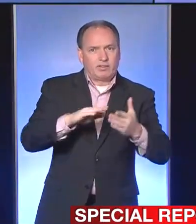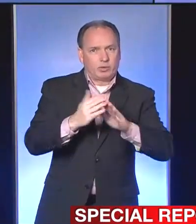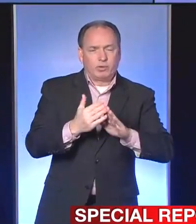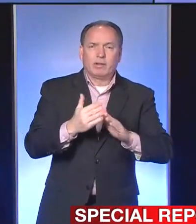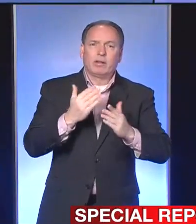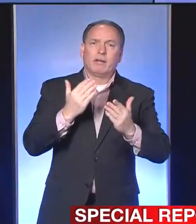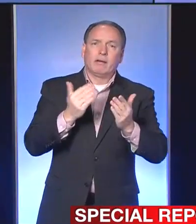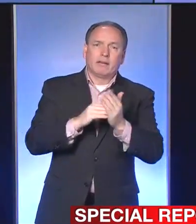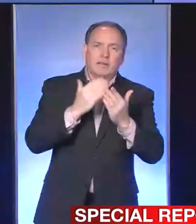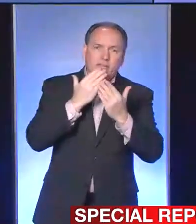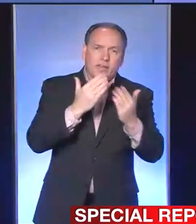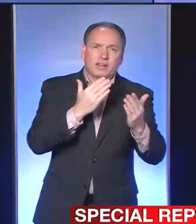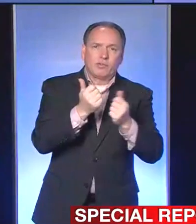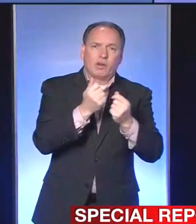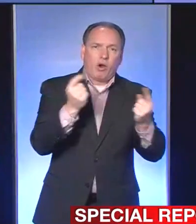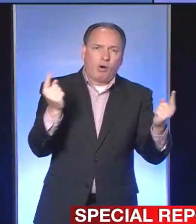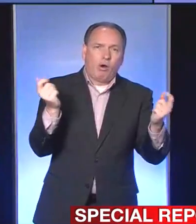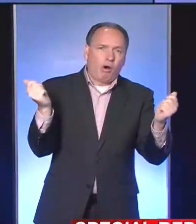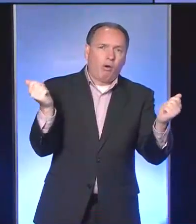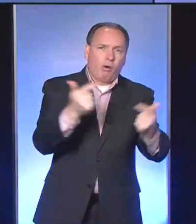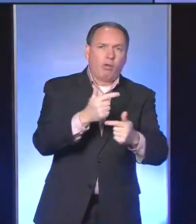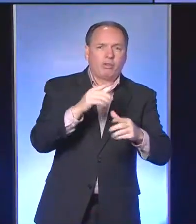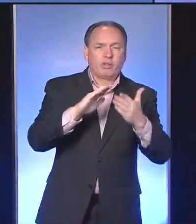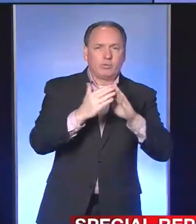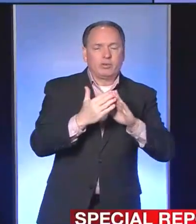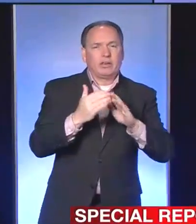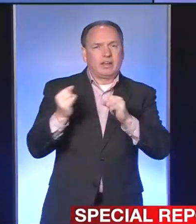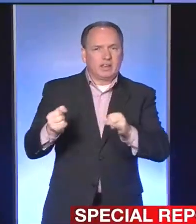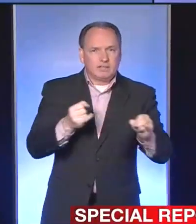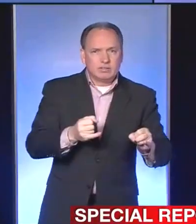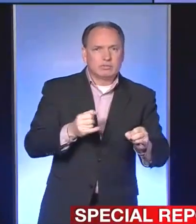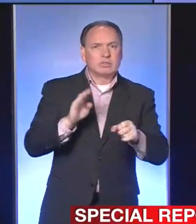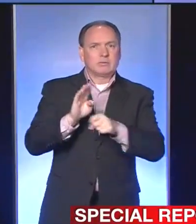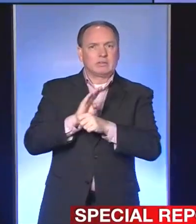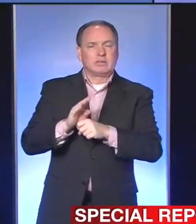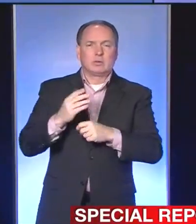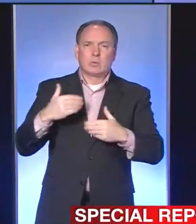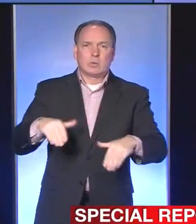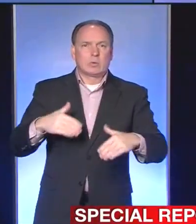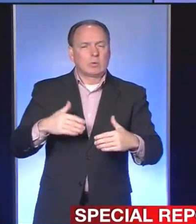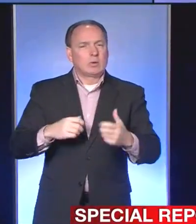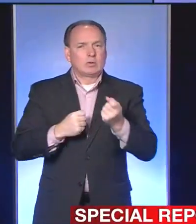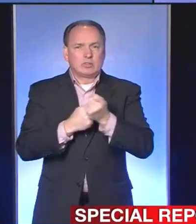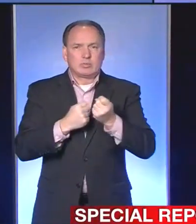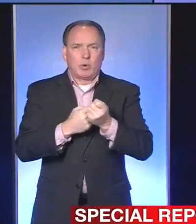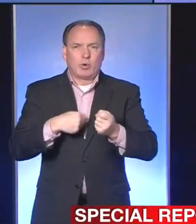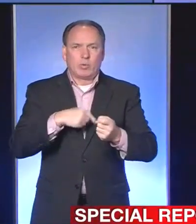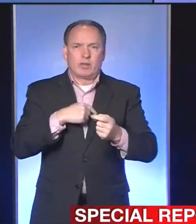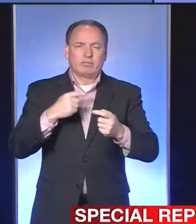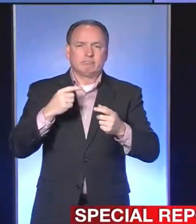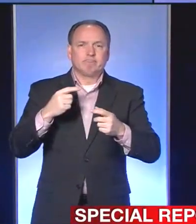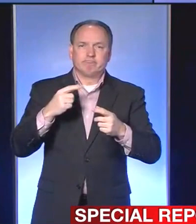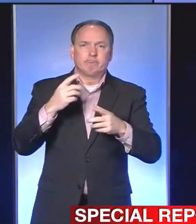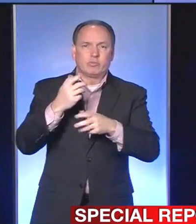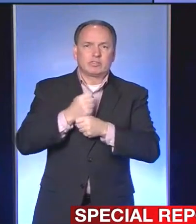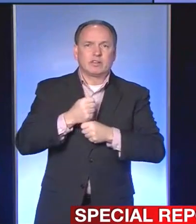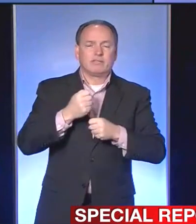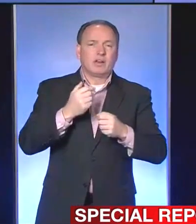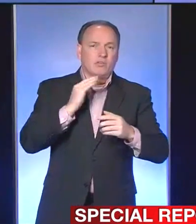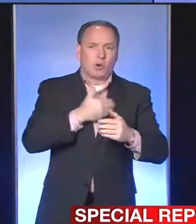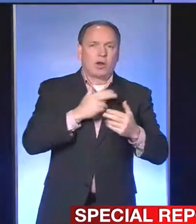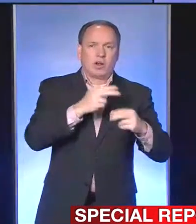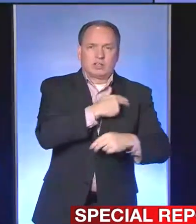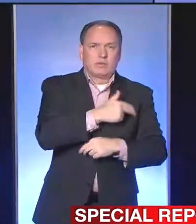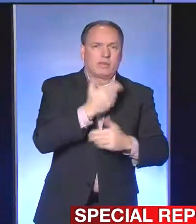entire community, individuals and businesses, just the generous outpouring of support we've seen to our facilities. So I want to say thanks one more